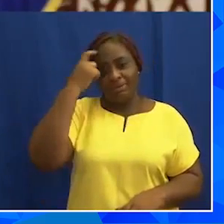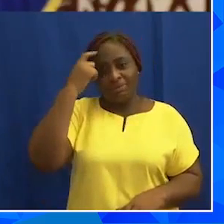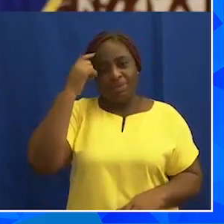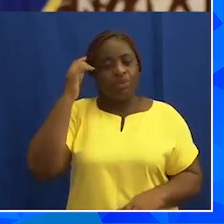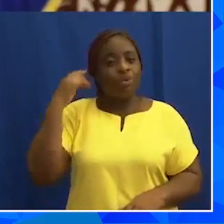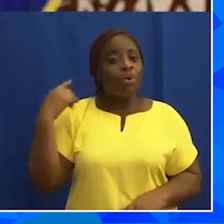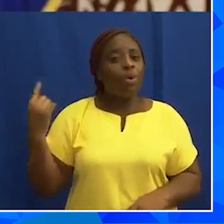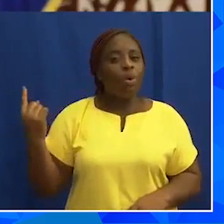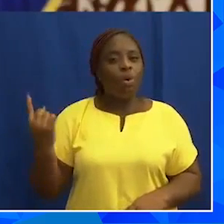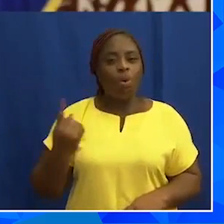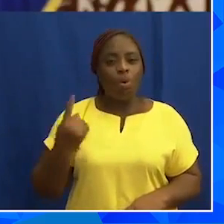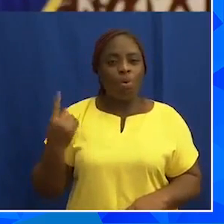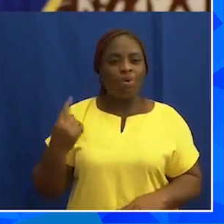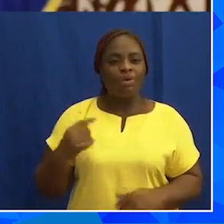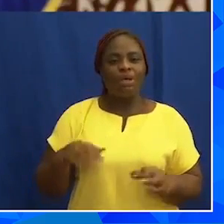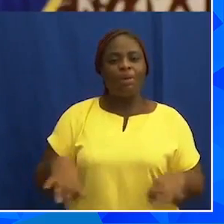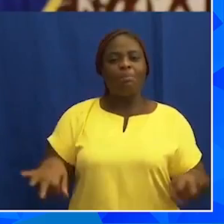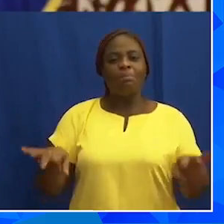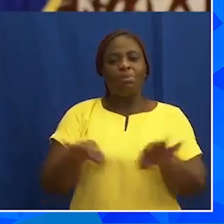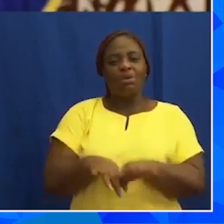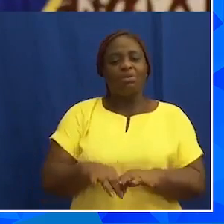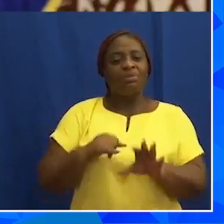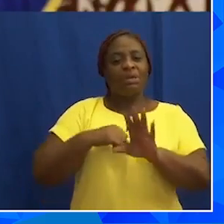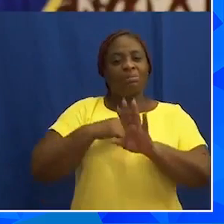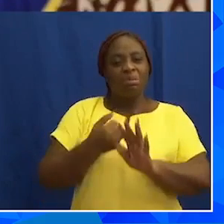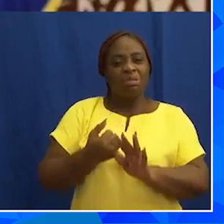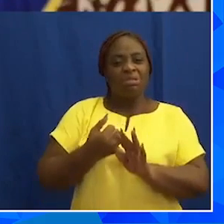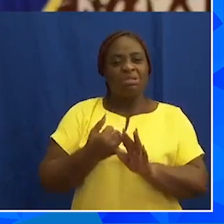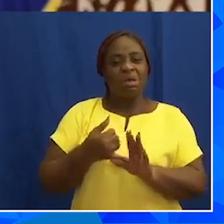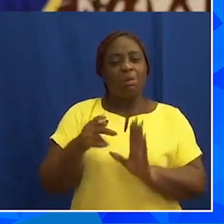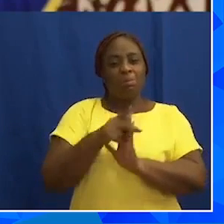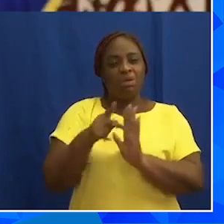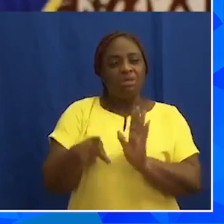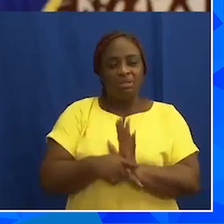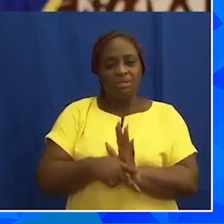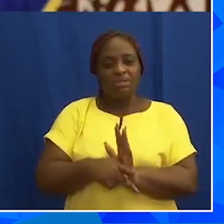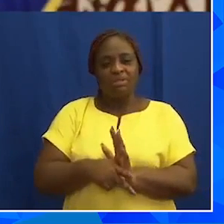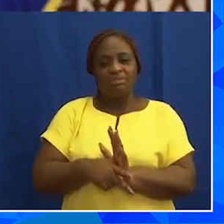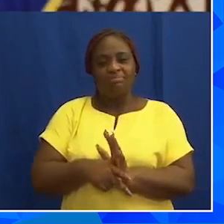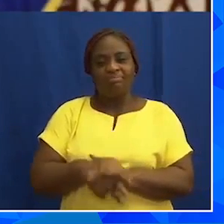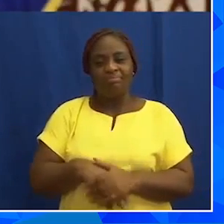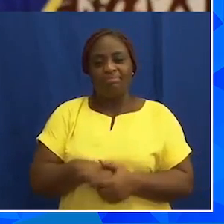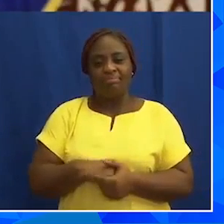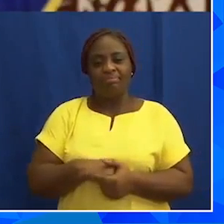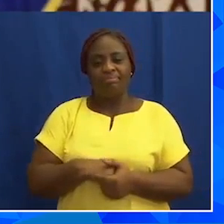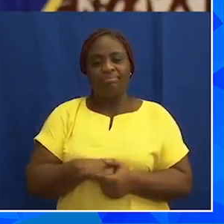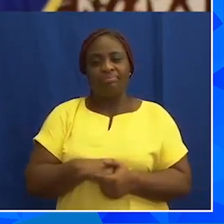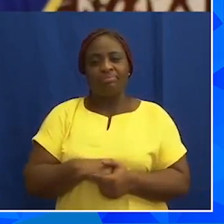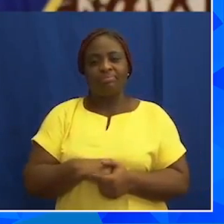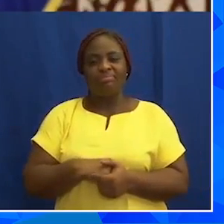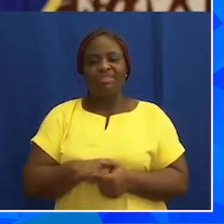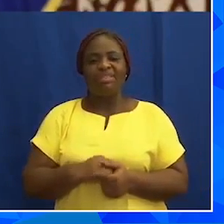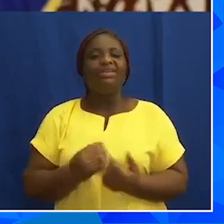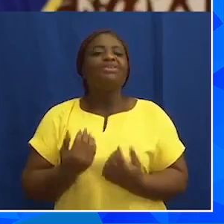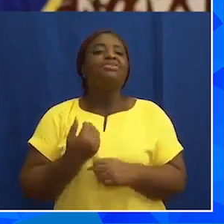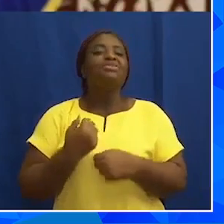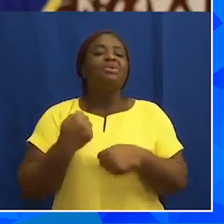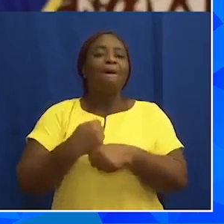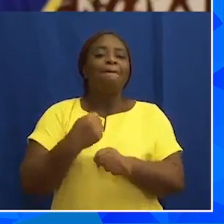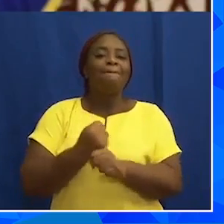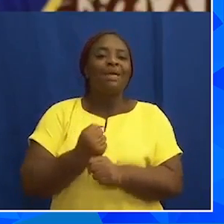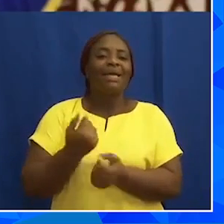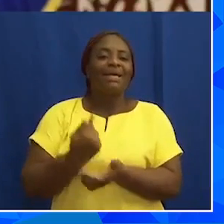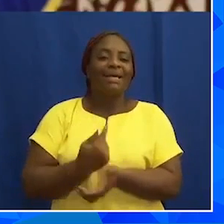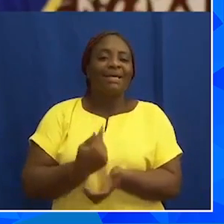the government reduced electricity tariffs cumulatively by 10.9%. We provided free water and